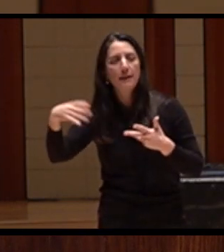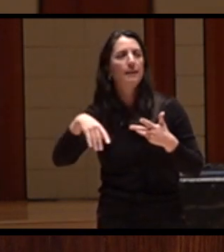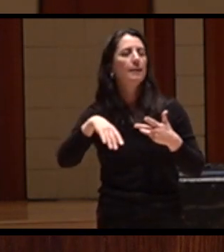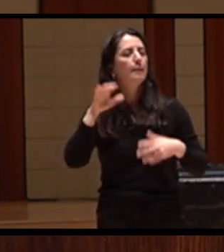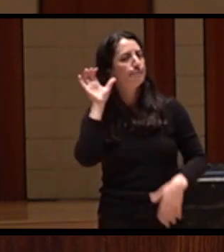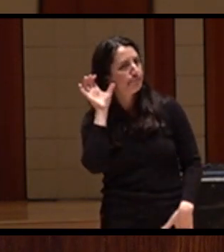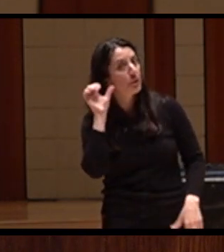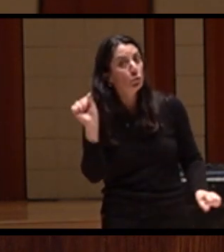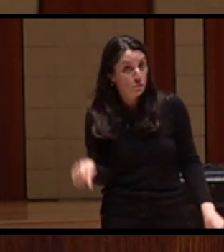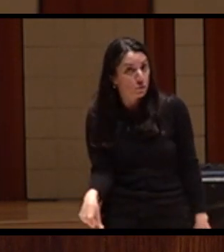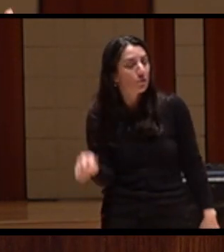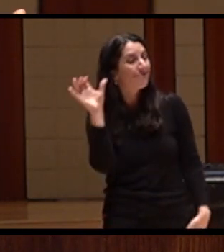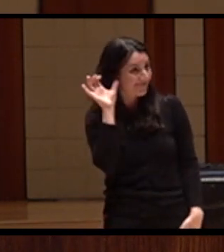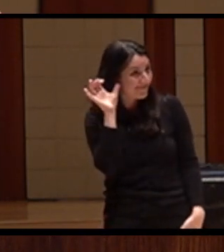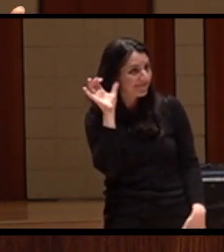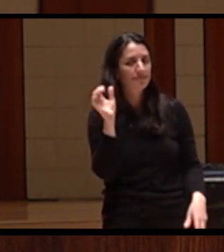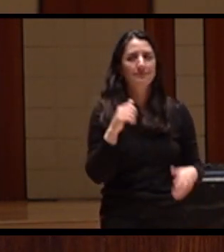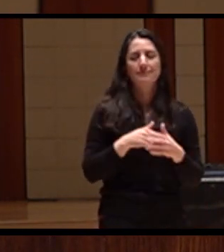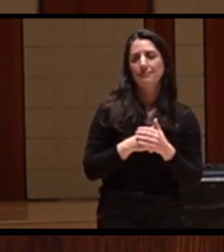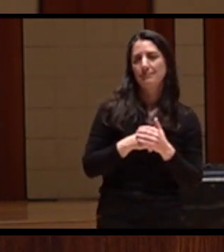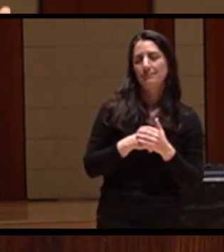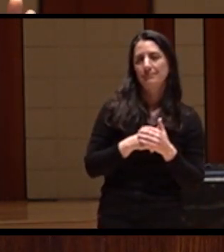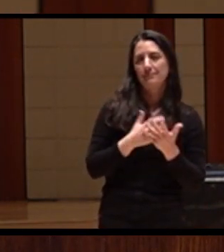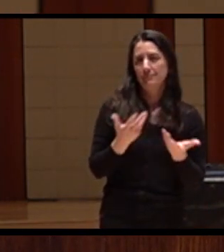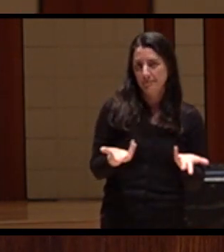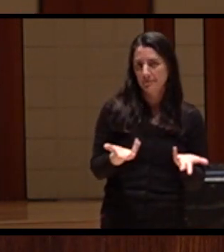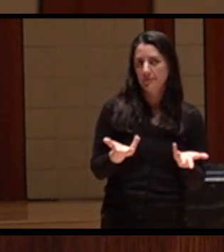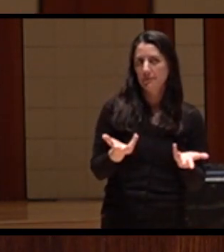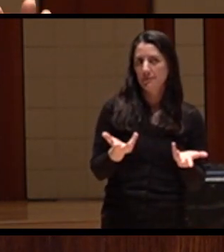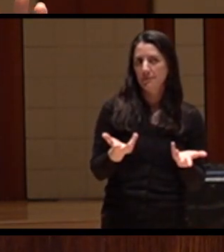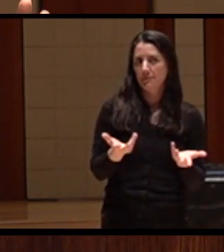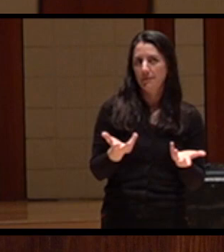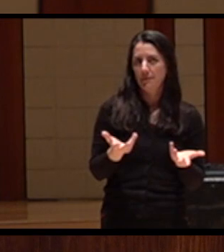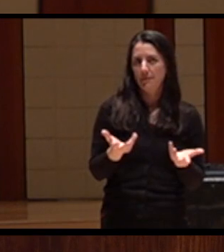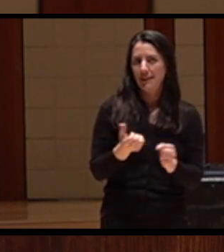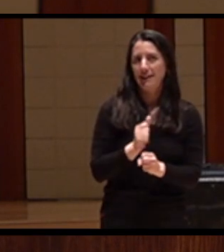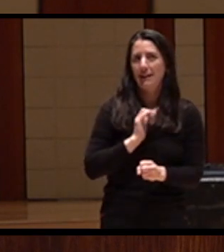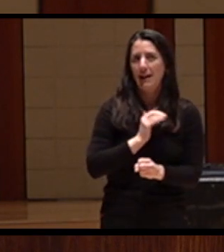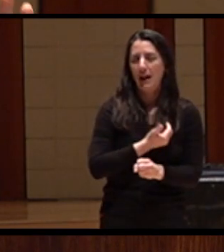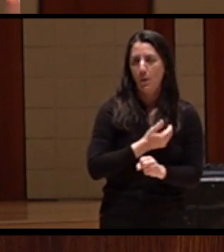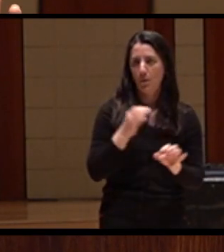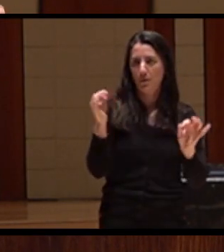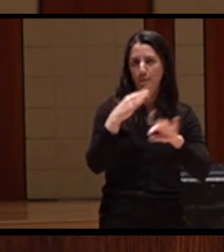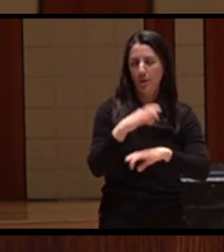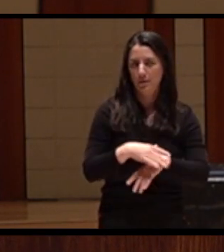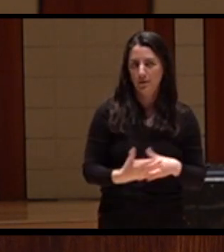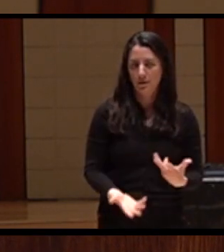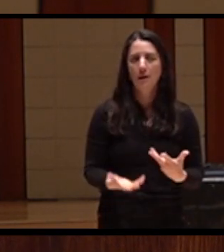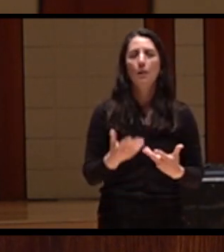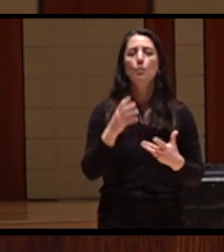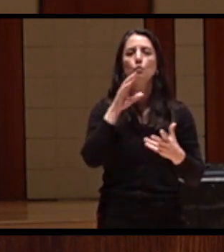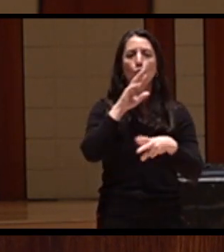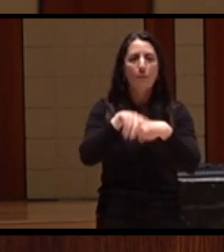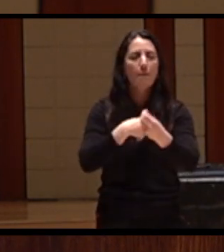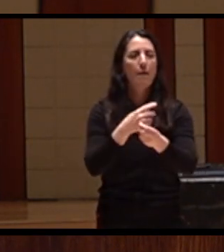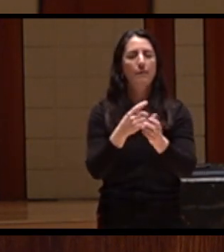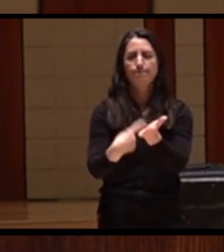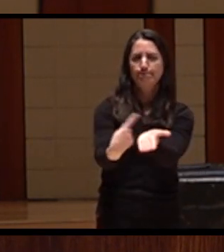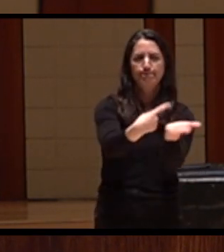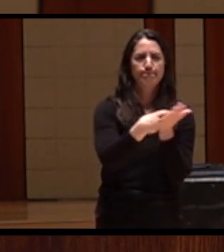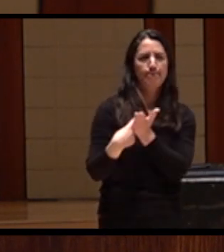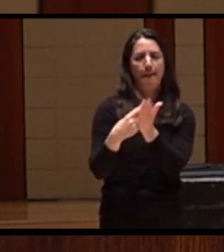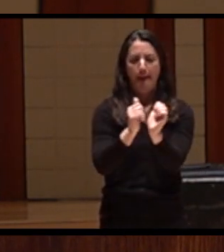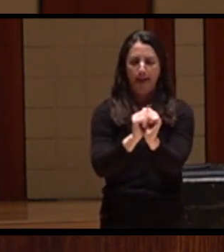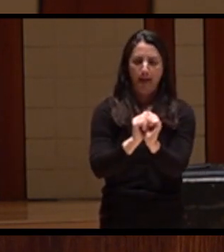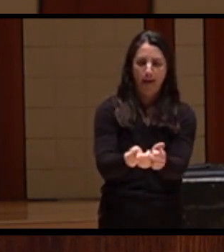us in that process and help decide how we want to use water for that particular year. And in that time, we